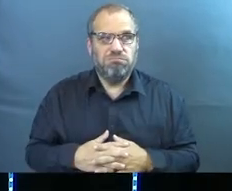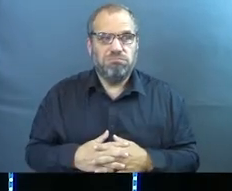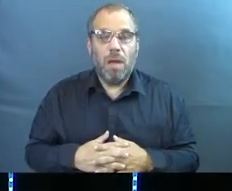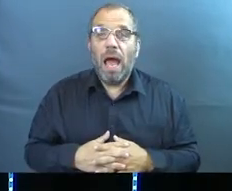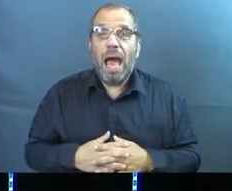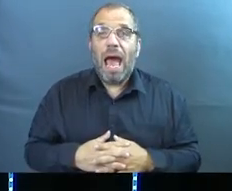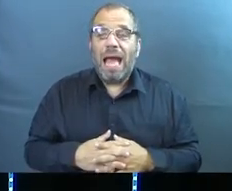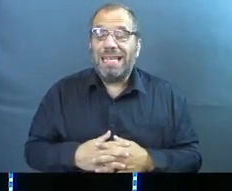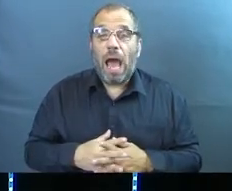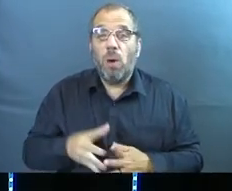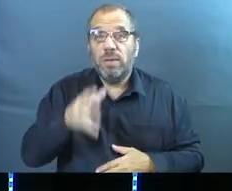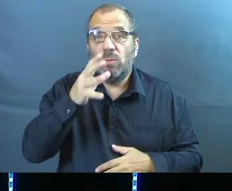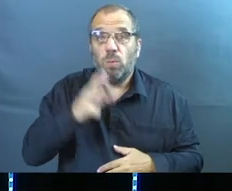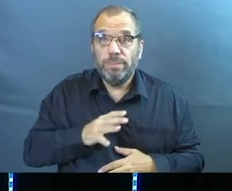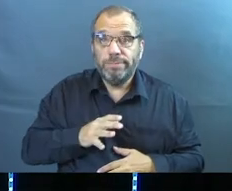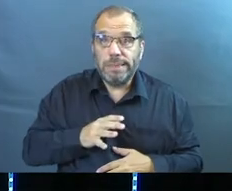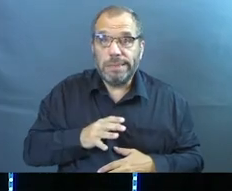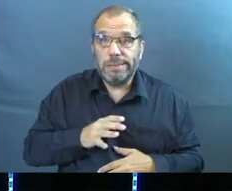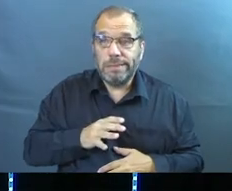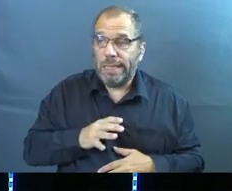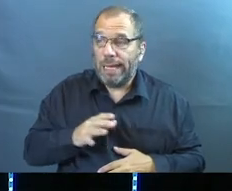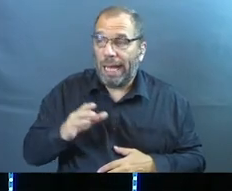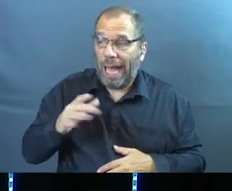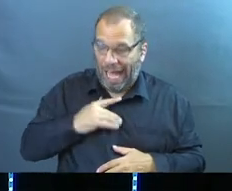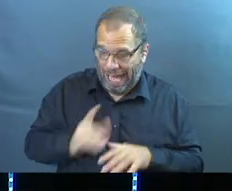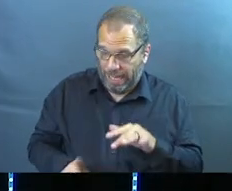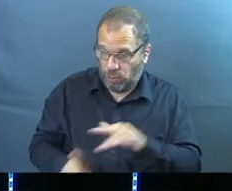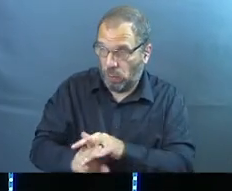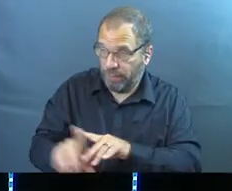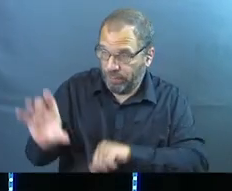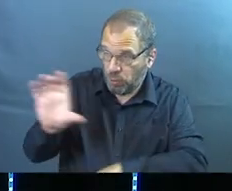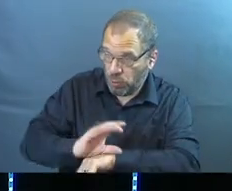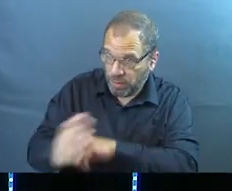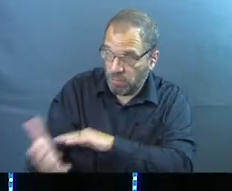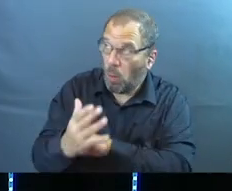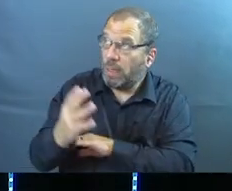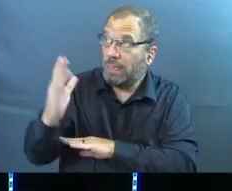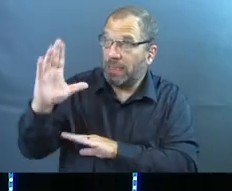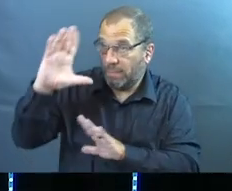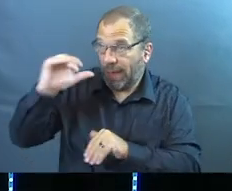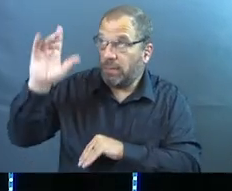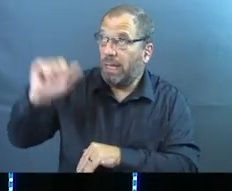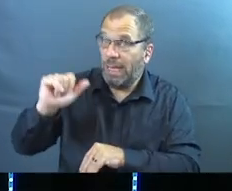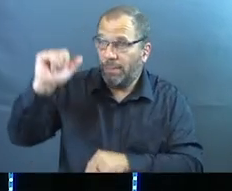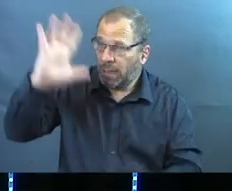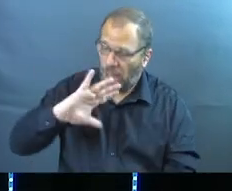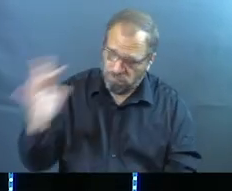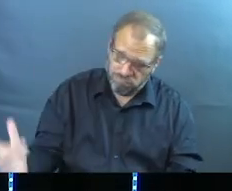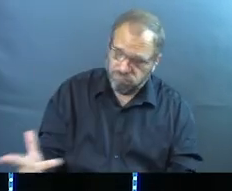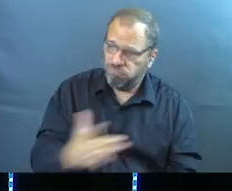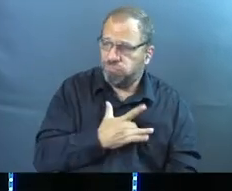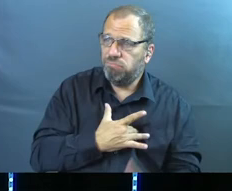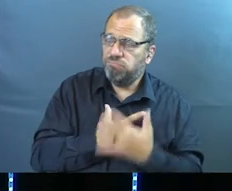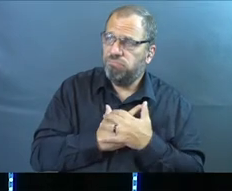And her shock was she's like I walked in this morning and he just spoke to me.